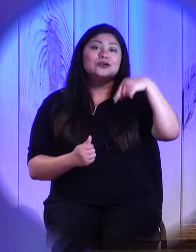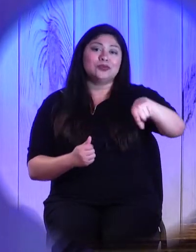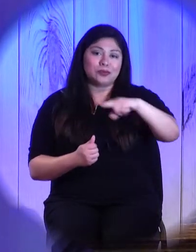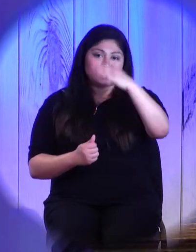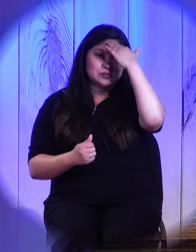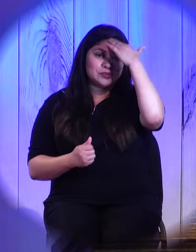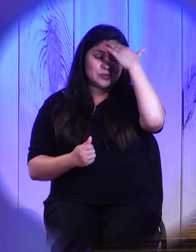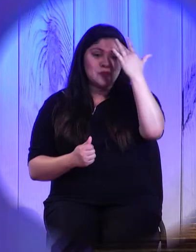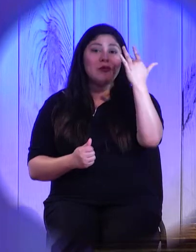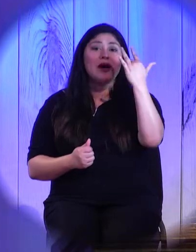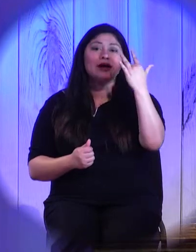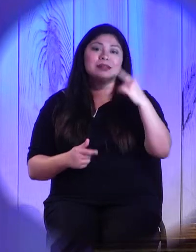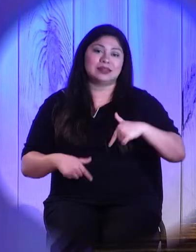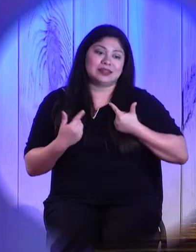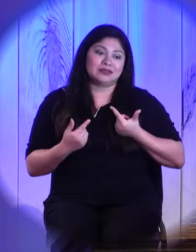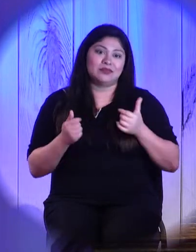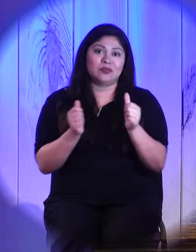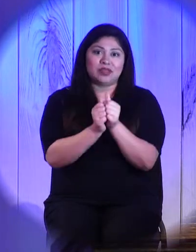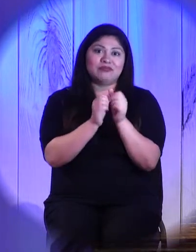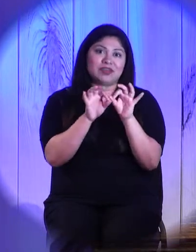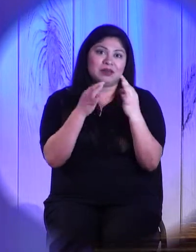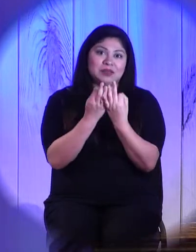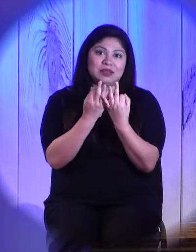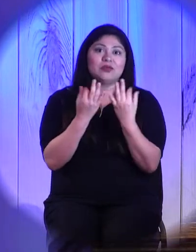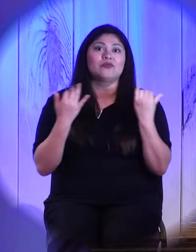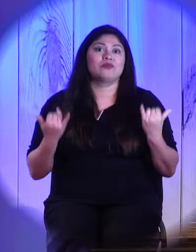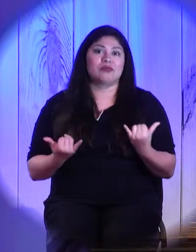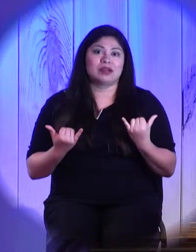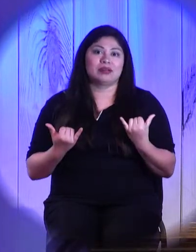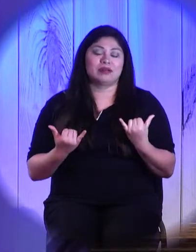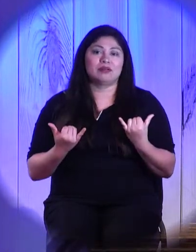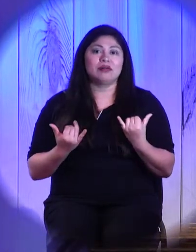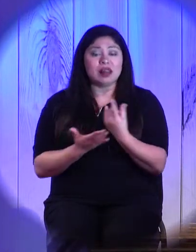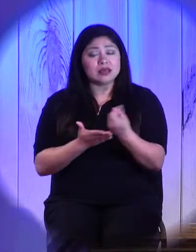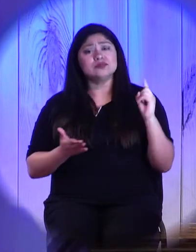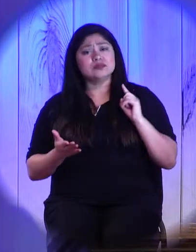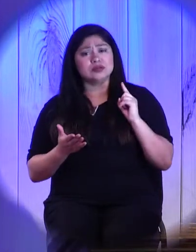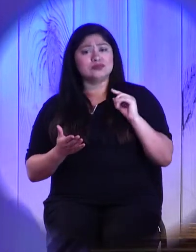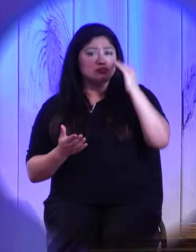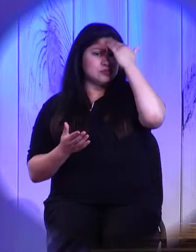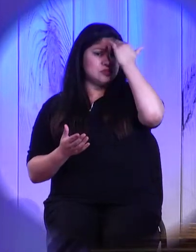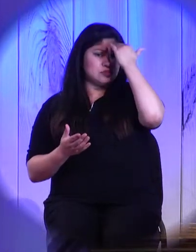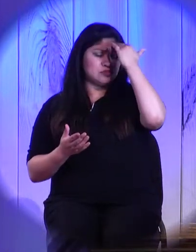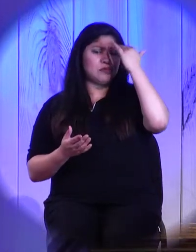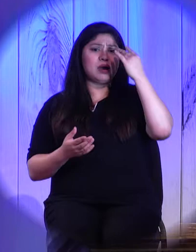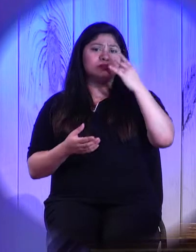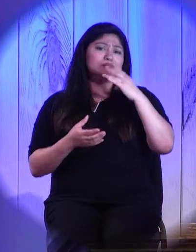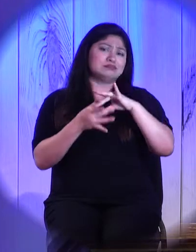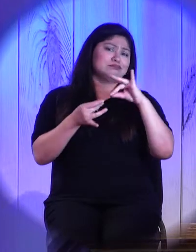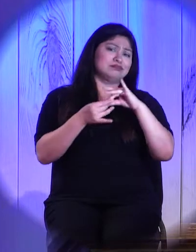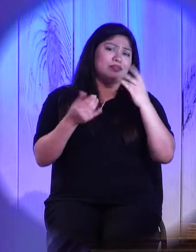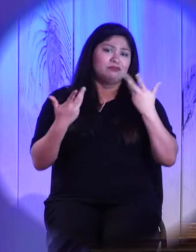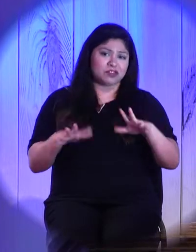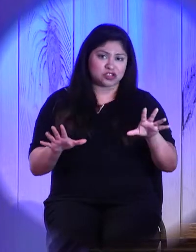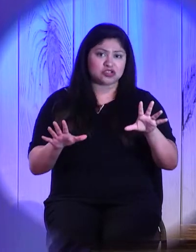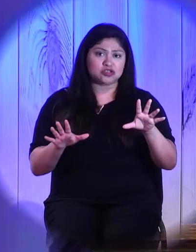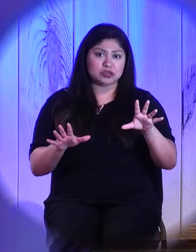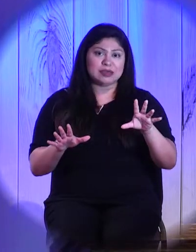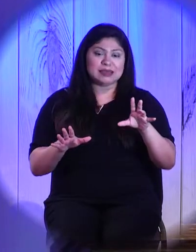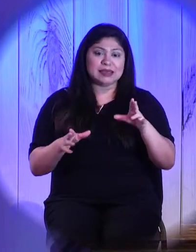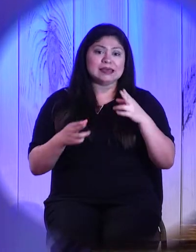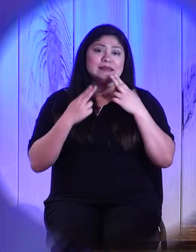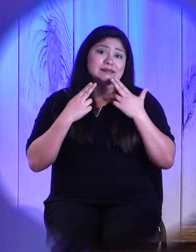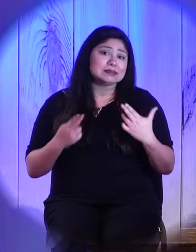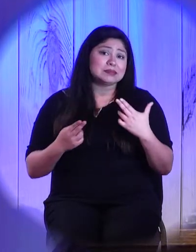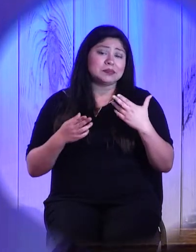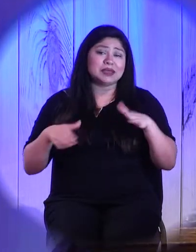from me last week about how not only can we frustrate one another with innocent behavior, but it's also really easy for us in the midst